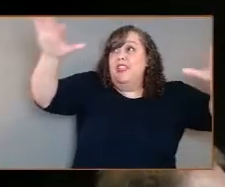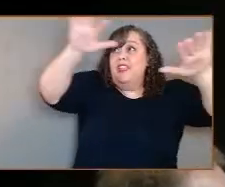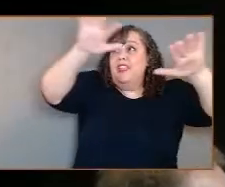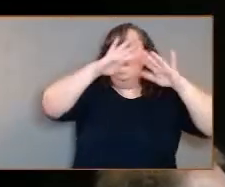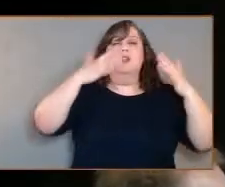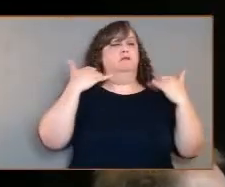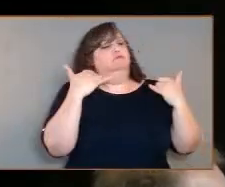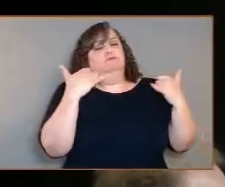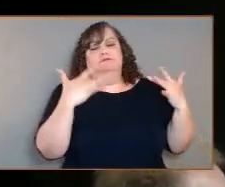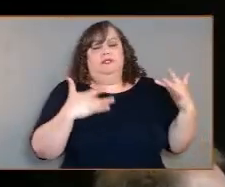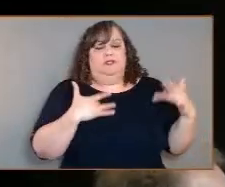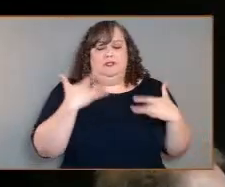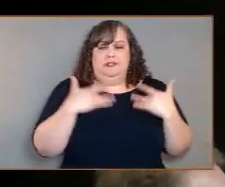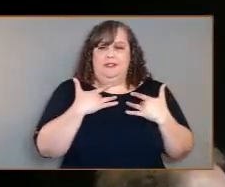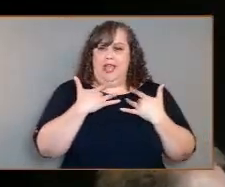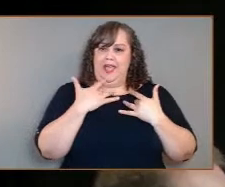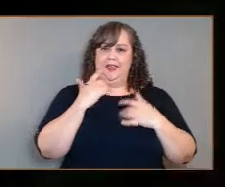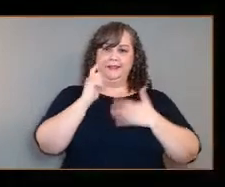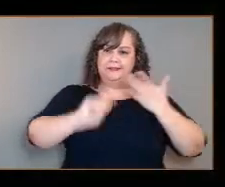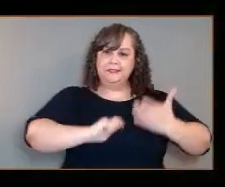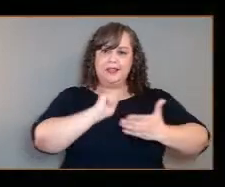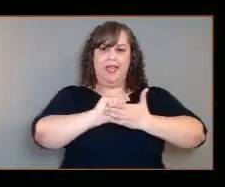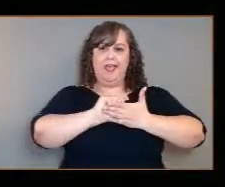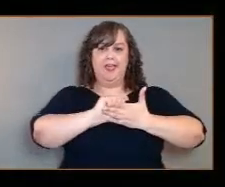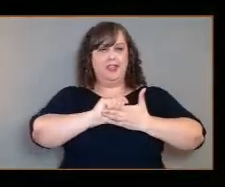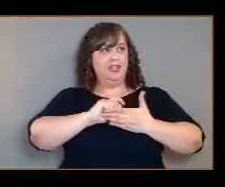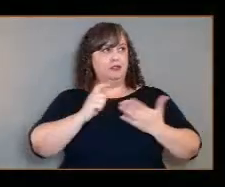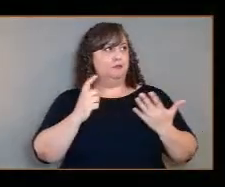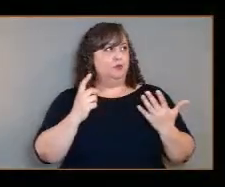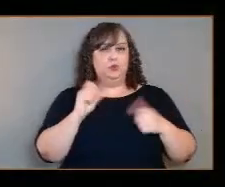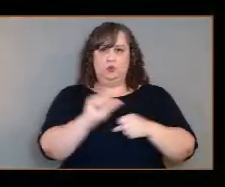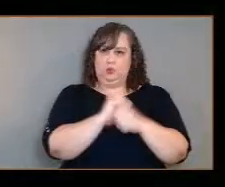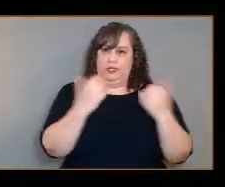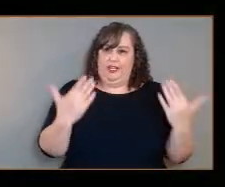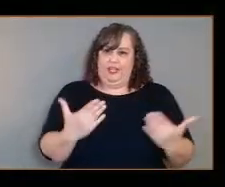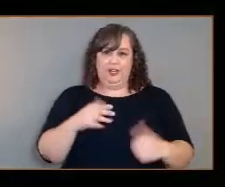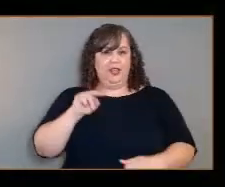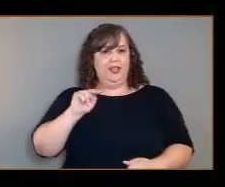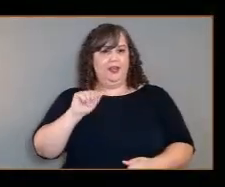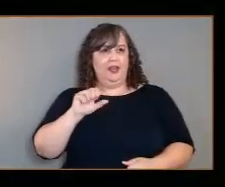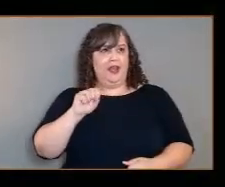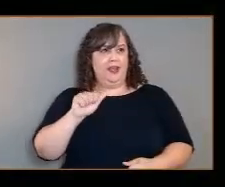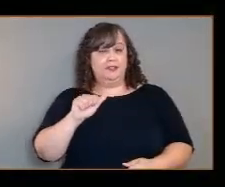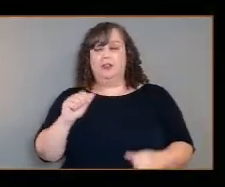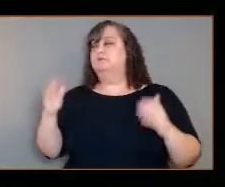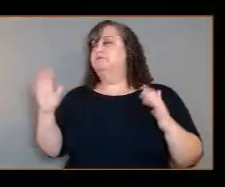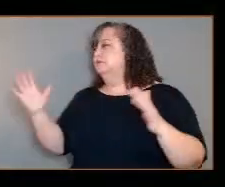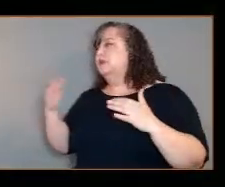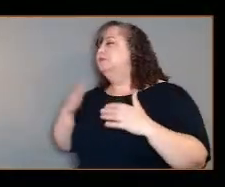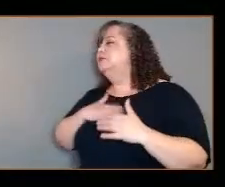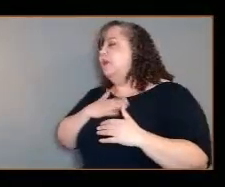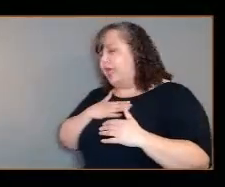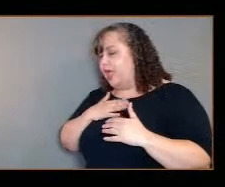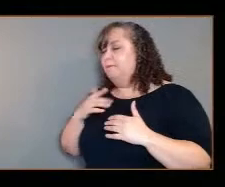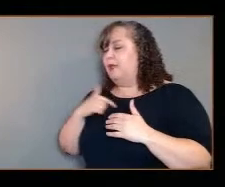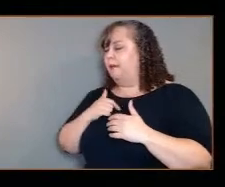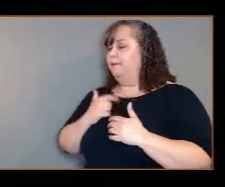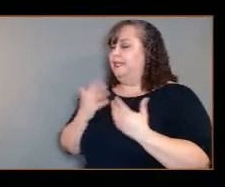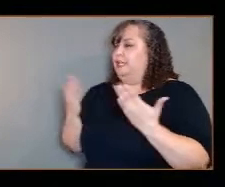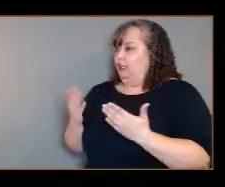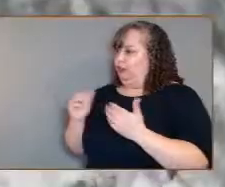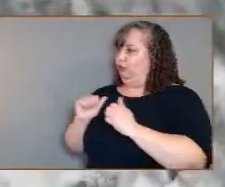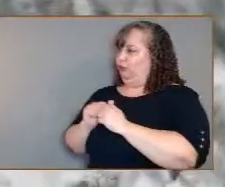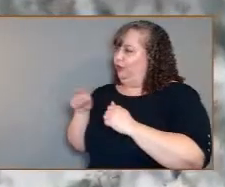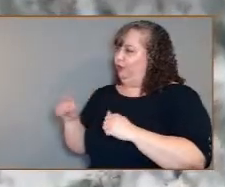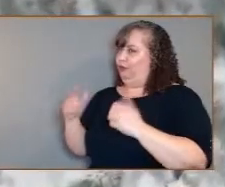to be at NASA. I'm so glad to be at NASA with you right now at this time. And I couldn't be more excited about